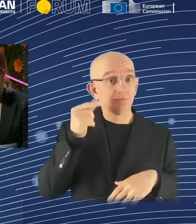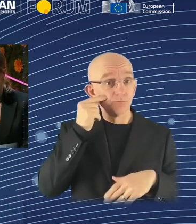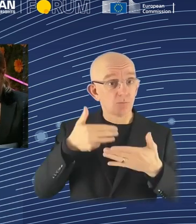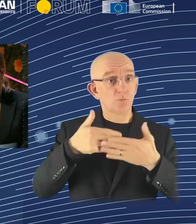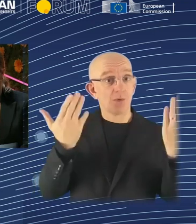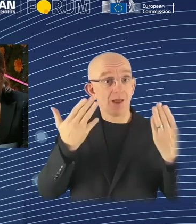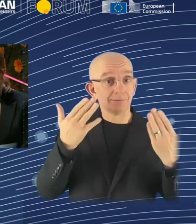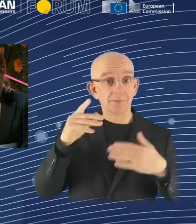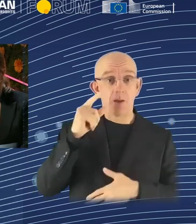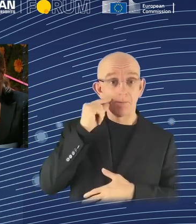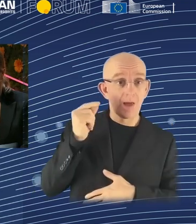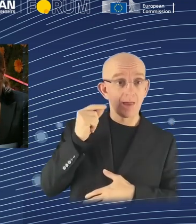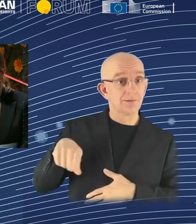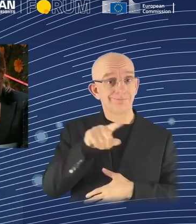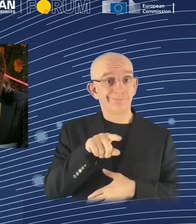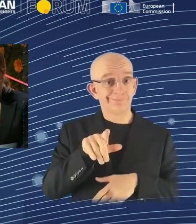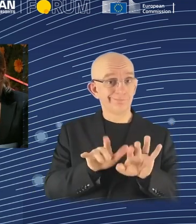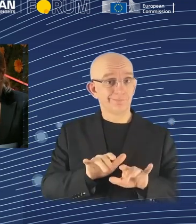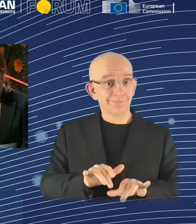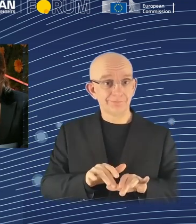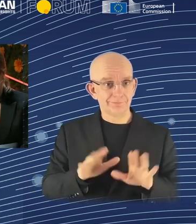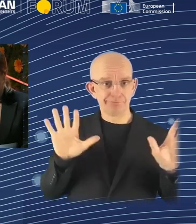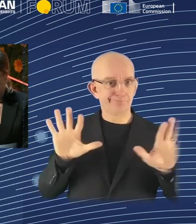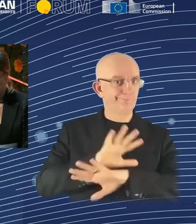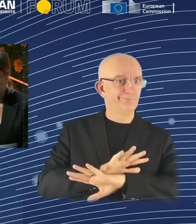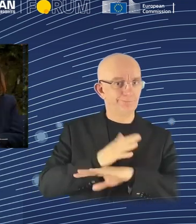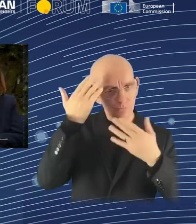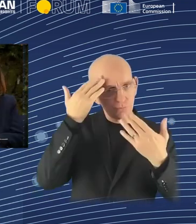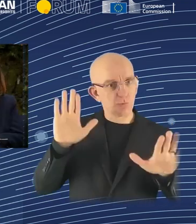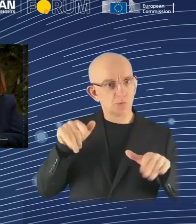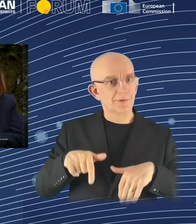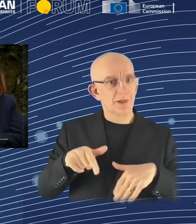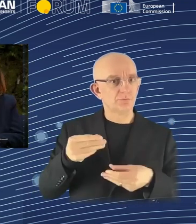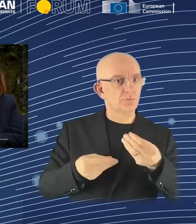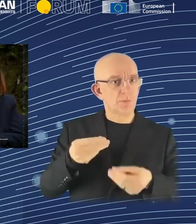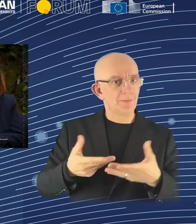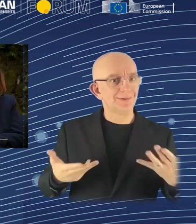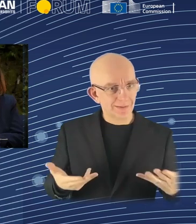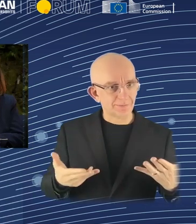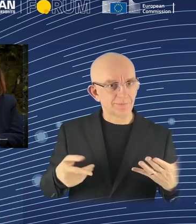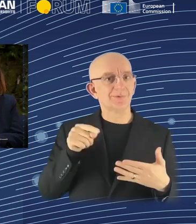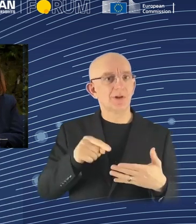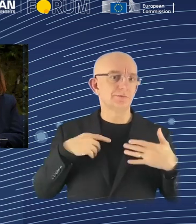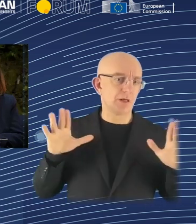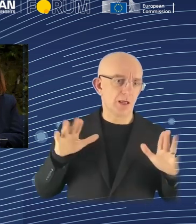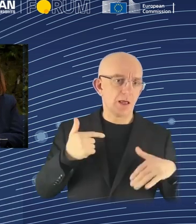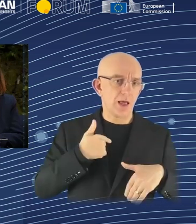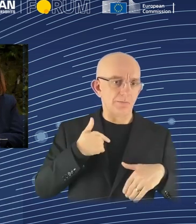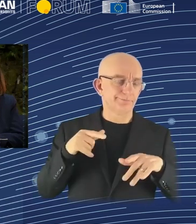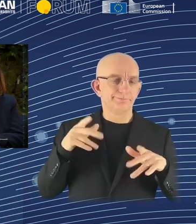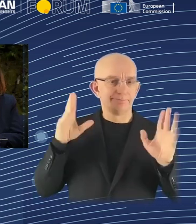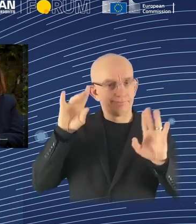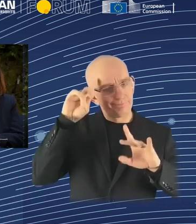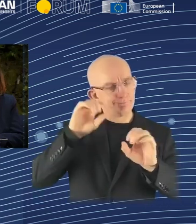caricaturing, but I think there is an element of this happening. So the answer is actually build